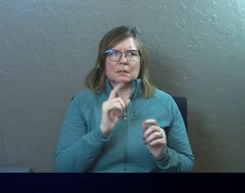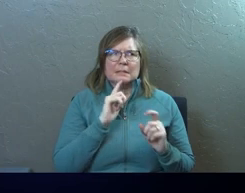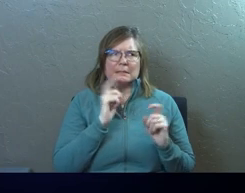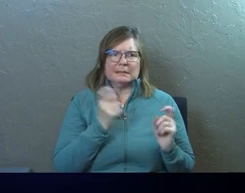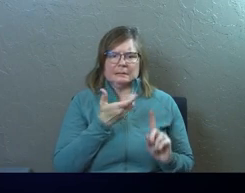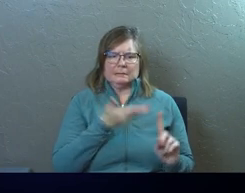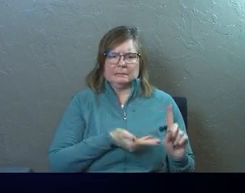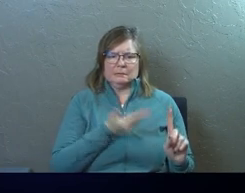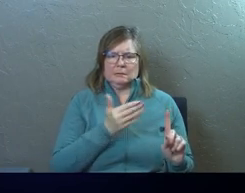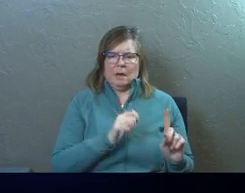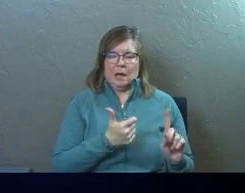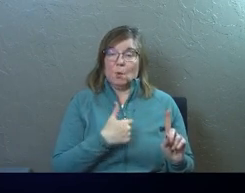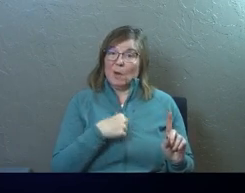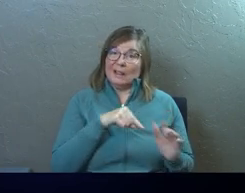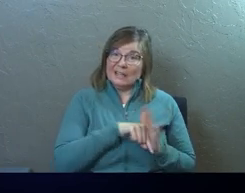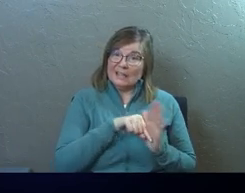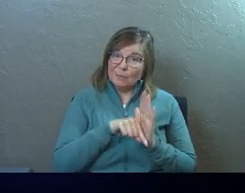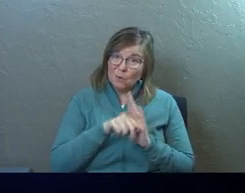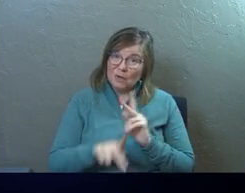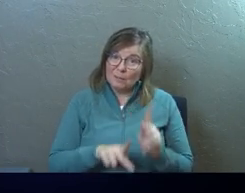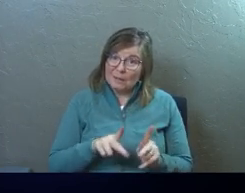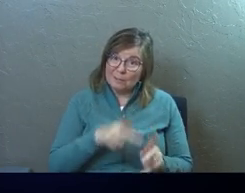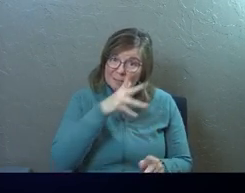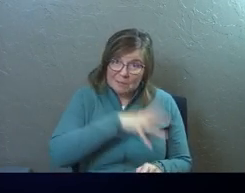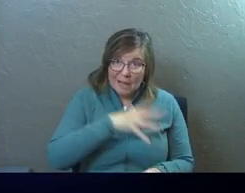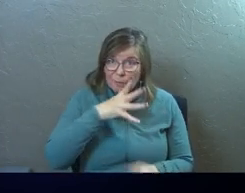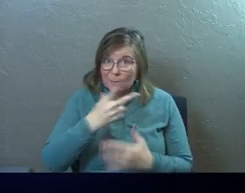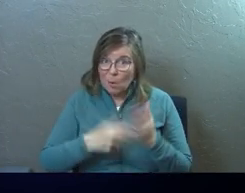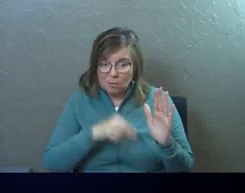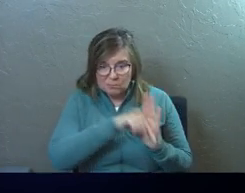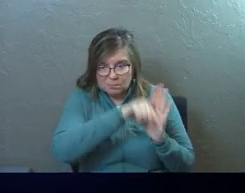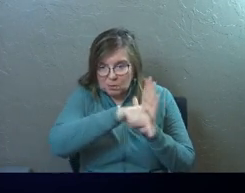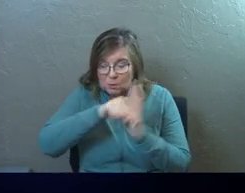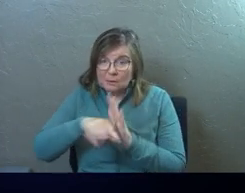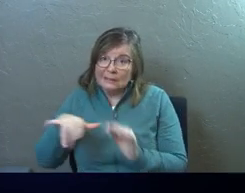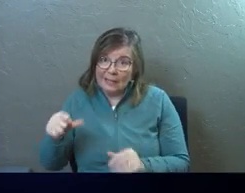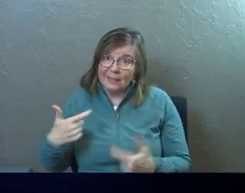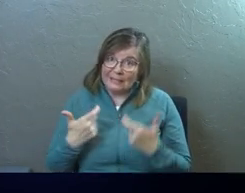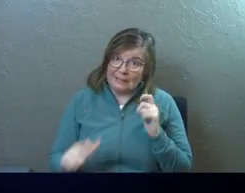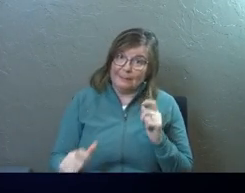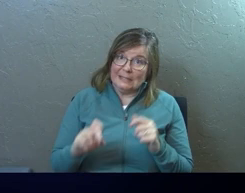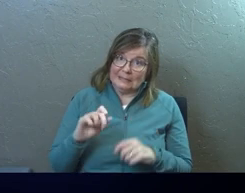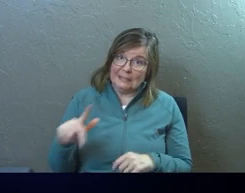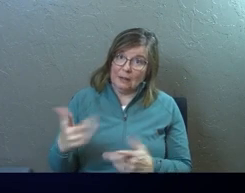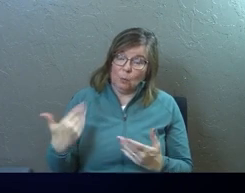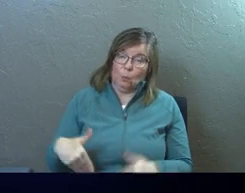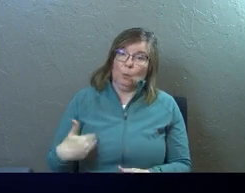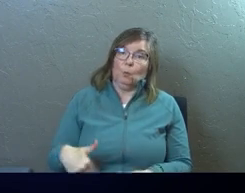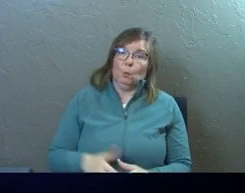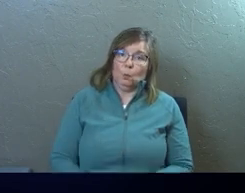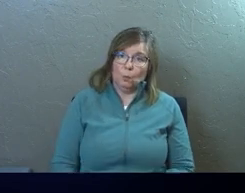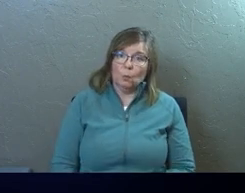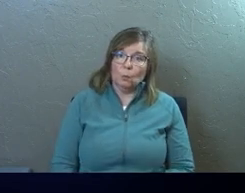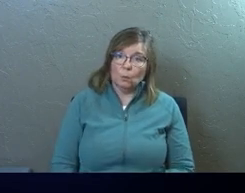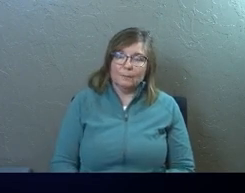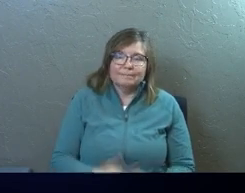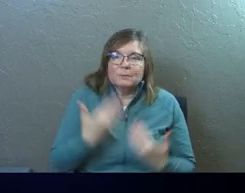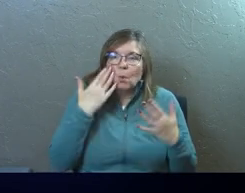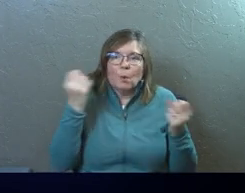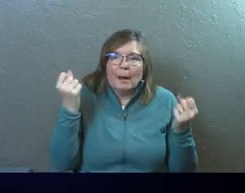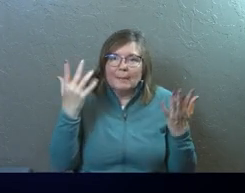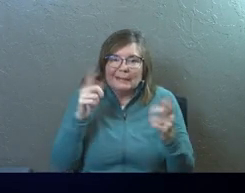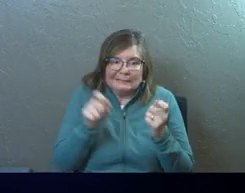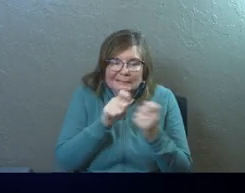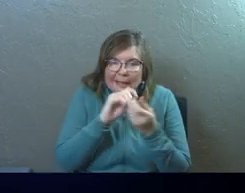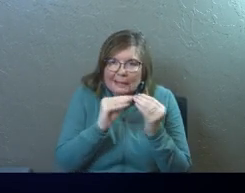sinful was this guy? Well, he's murdering men and women, yes? I mean, that's a pretty big deal. We don't know